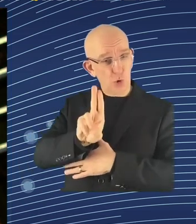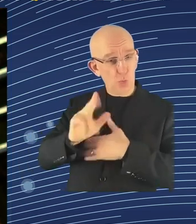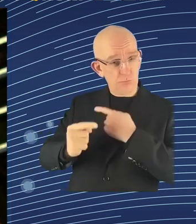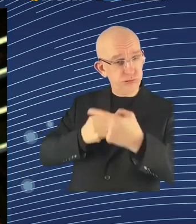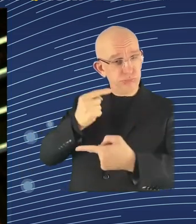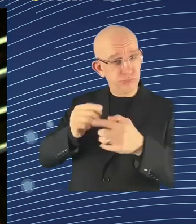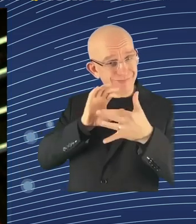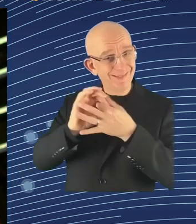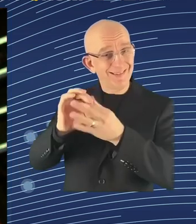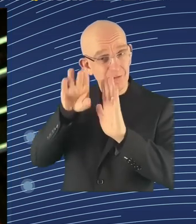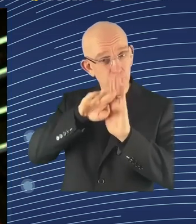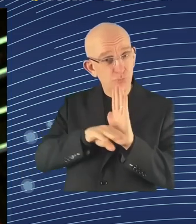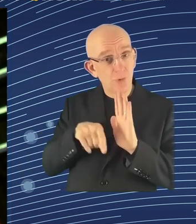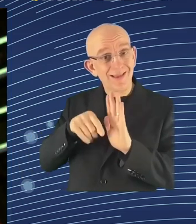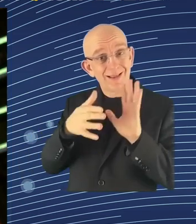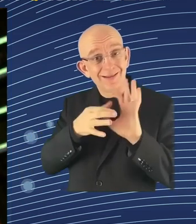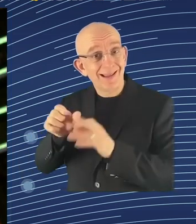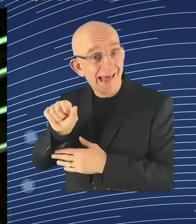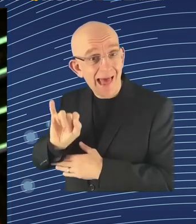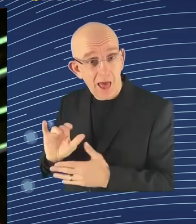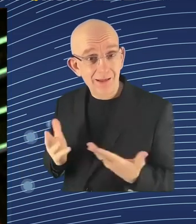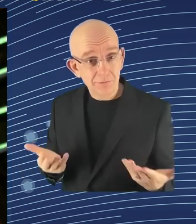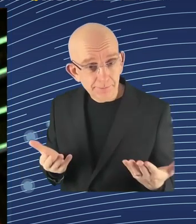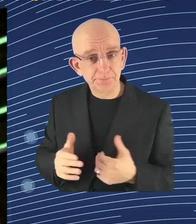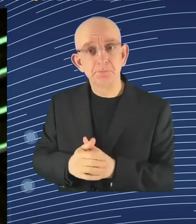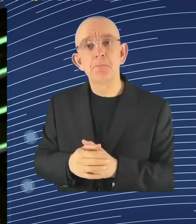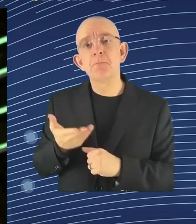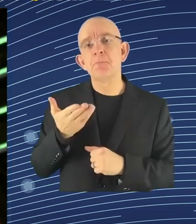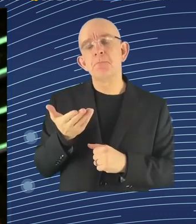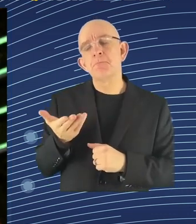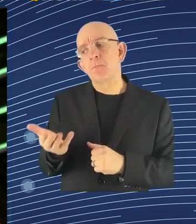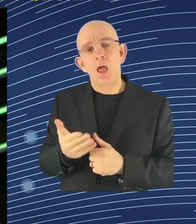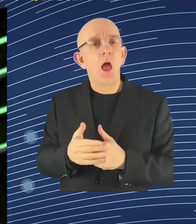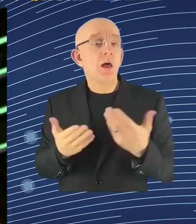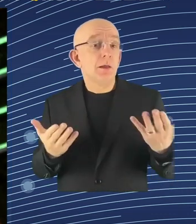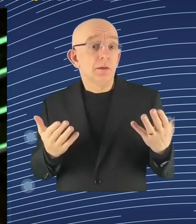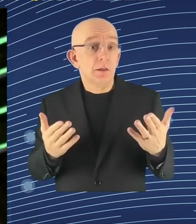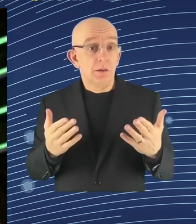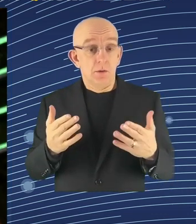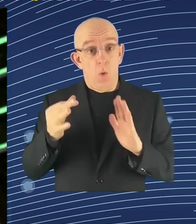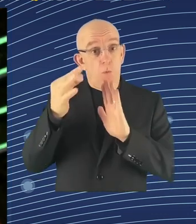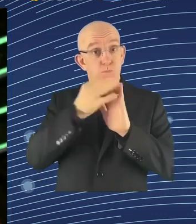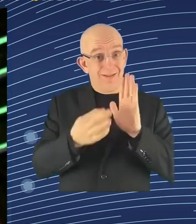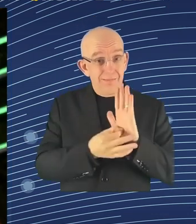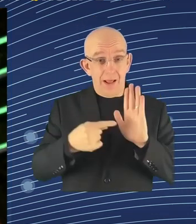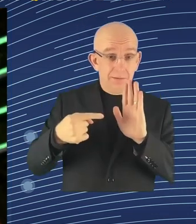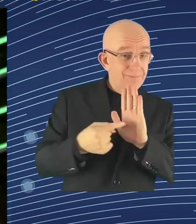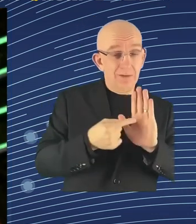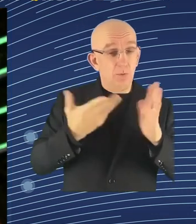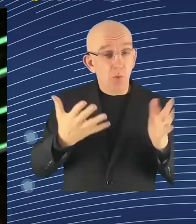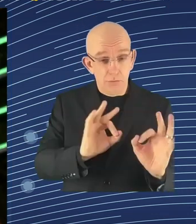transparency on what is happening, and that we try to ensure that algorithms work ethically